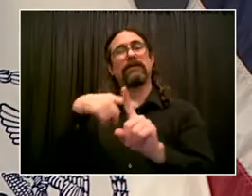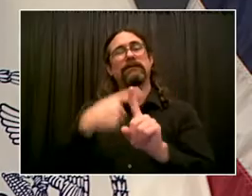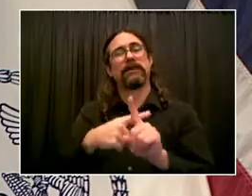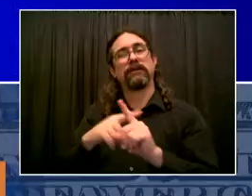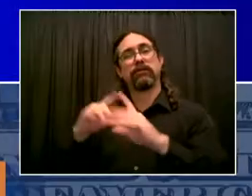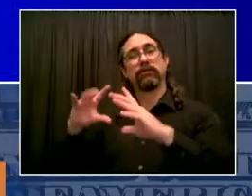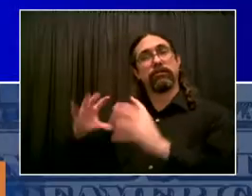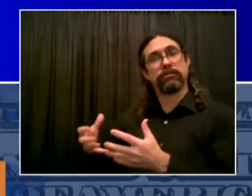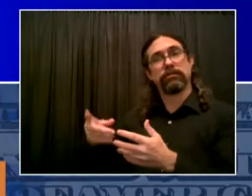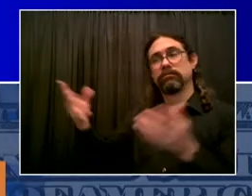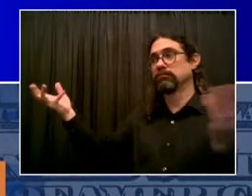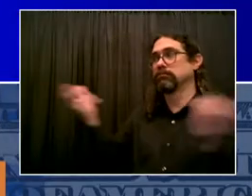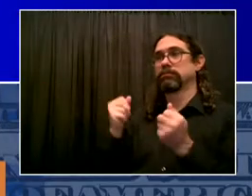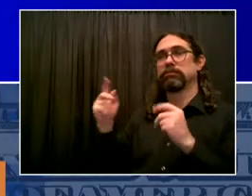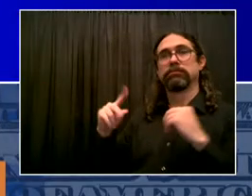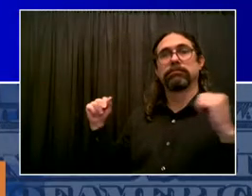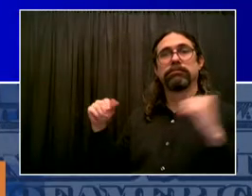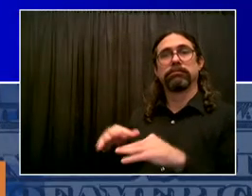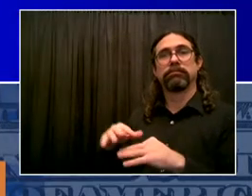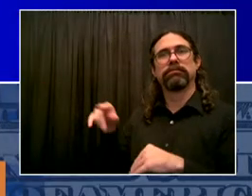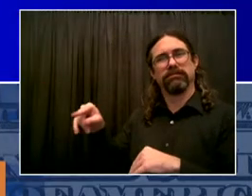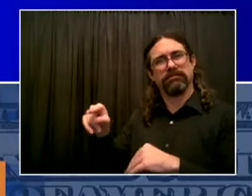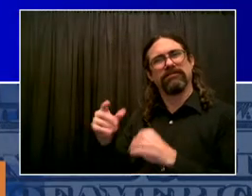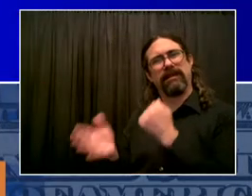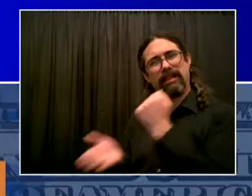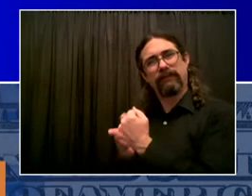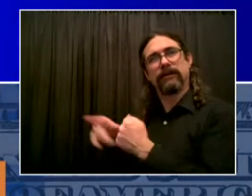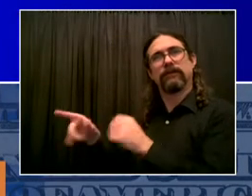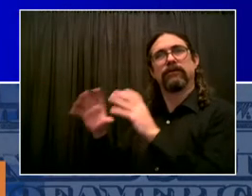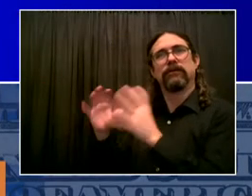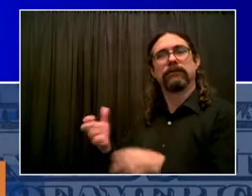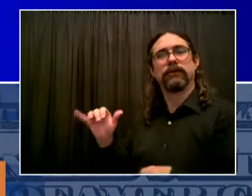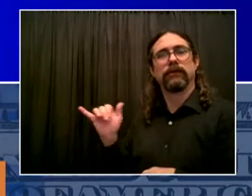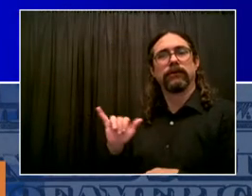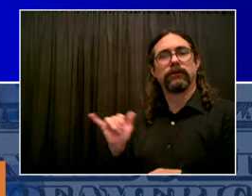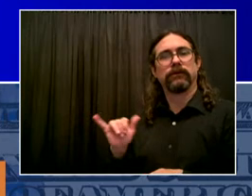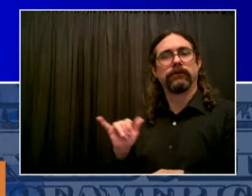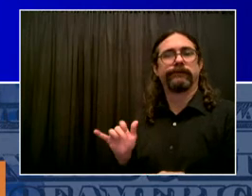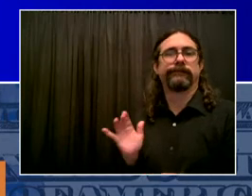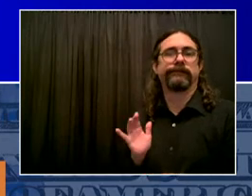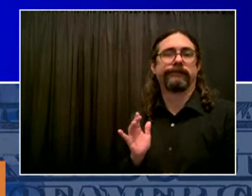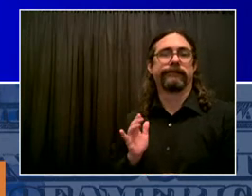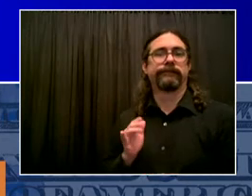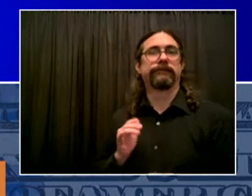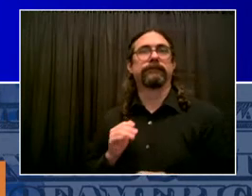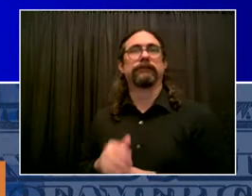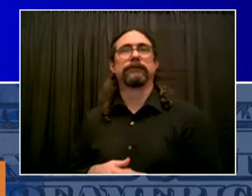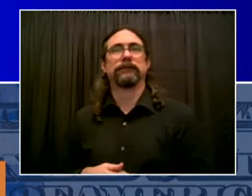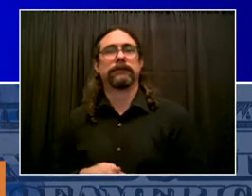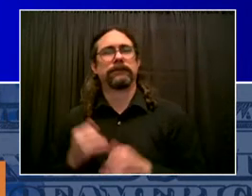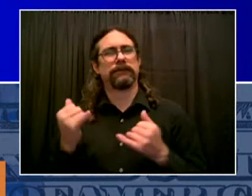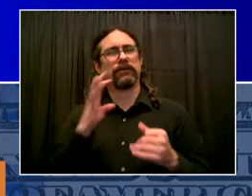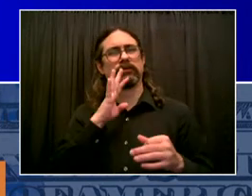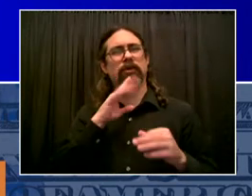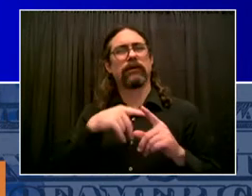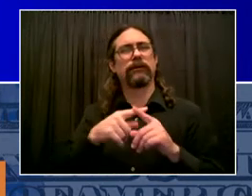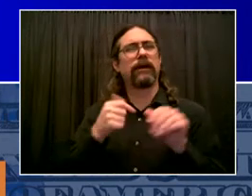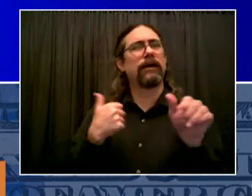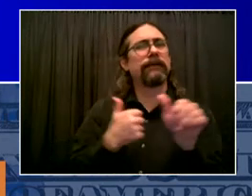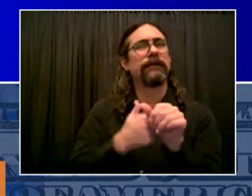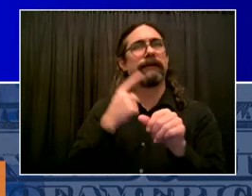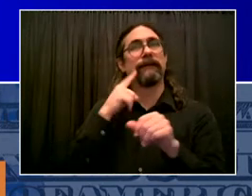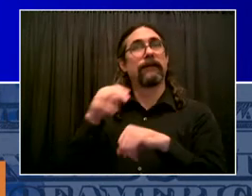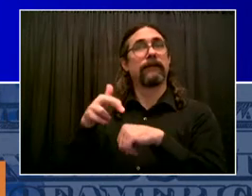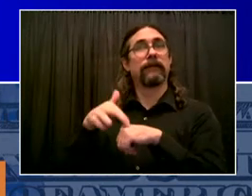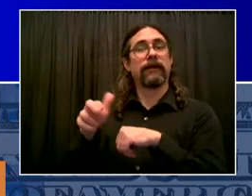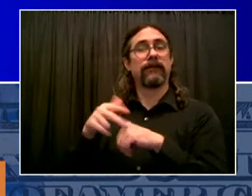53,000 New Yorkers have gotten vaccinated through one of these referral initiatives. And that involves over 1,000